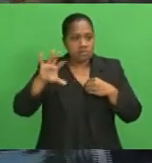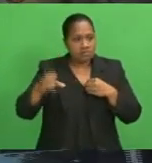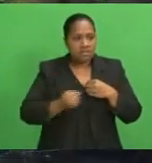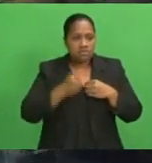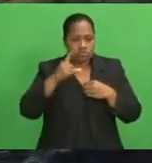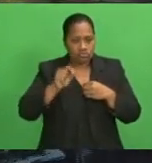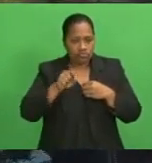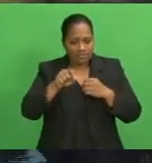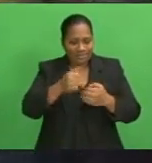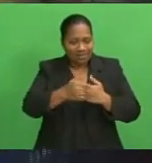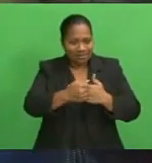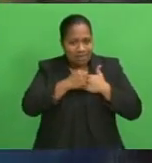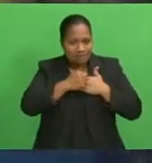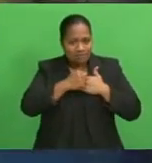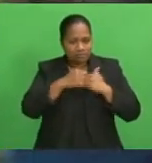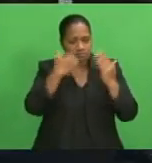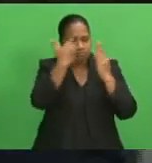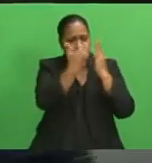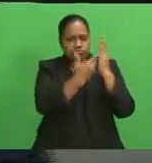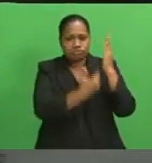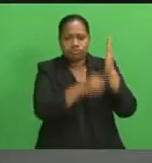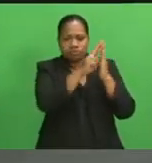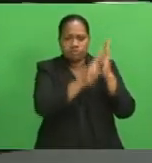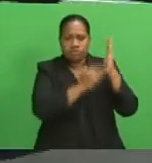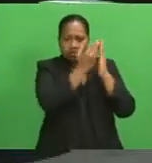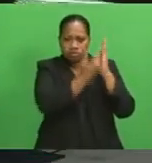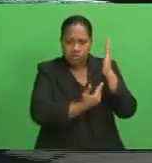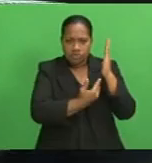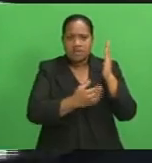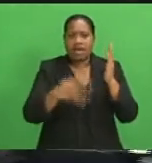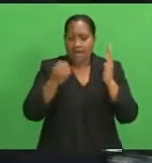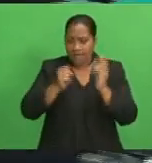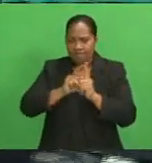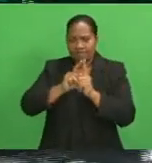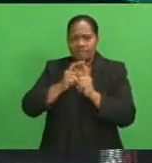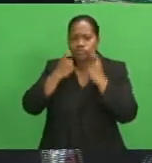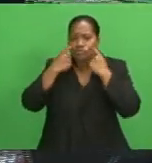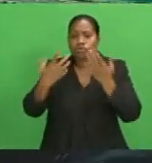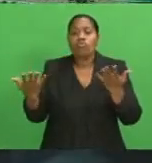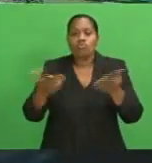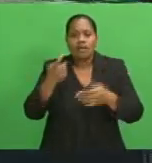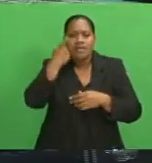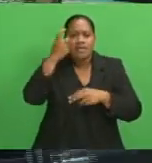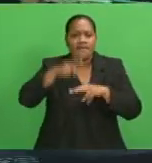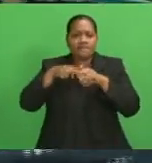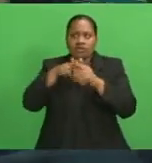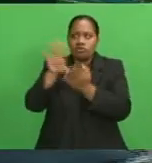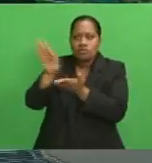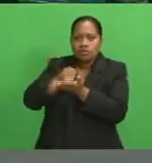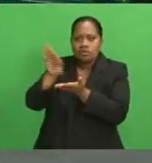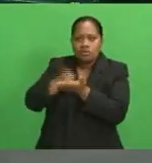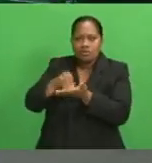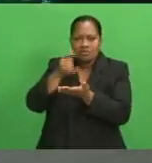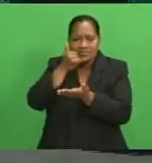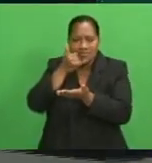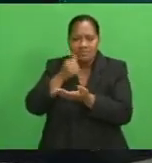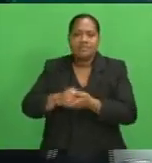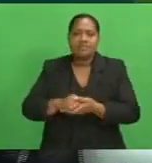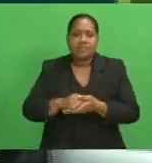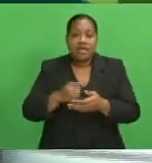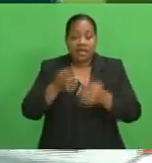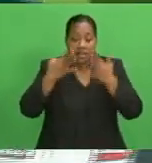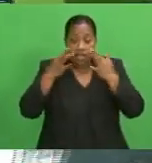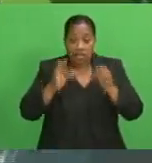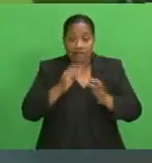safe protocols as outlined in the CareFiji app. The Chamber has also welcomed the new curfew hours from 11 p.m. to 4 a